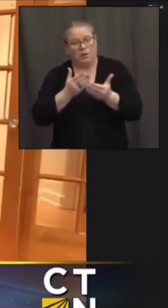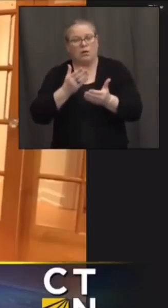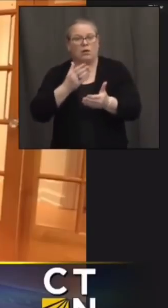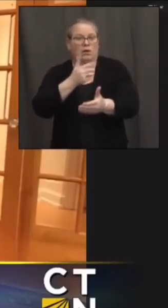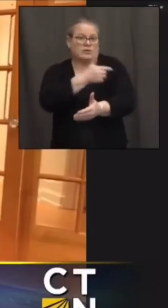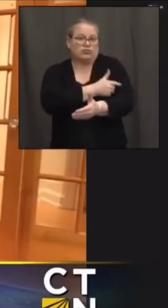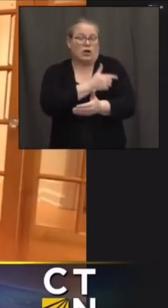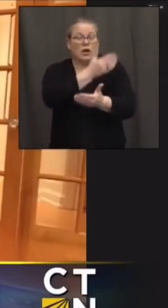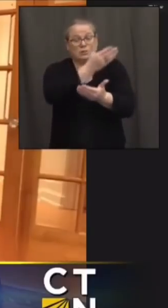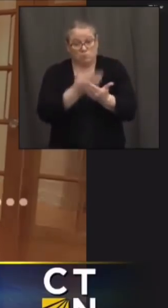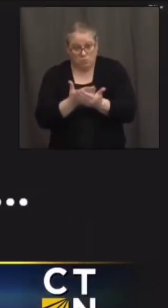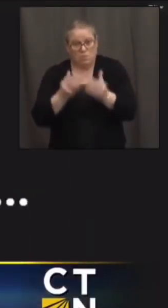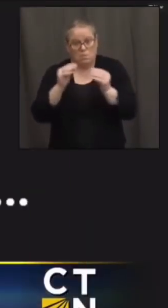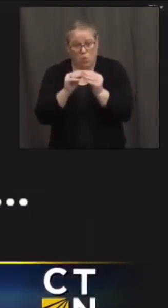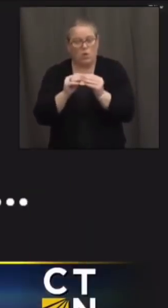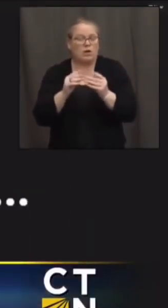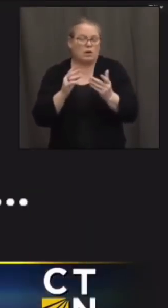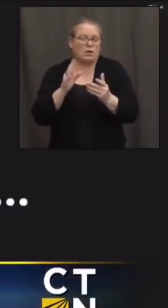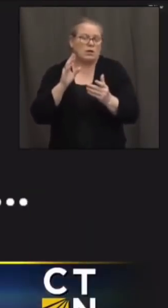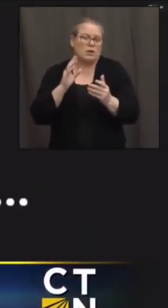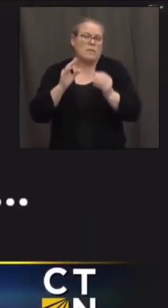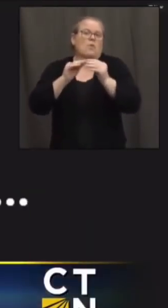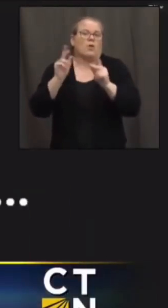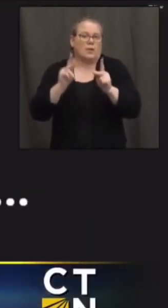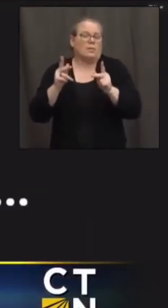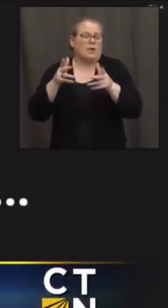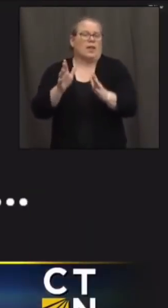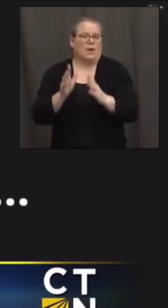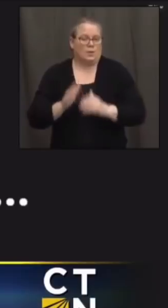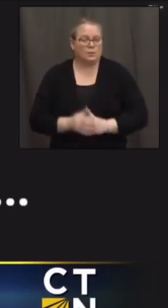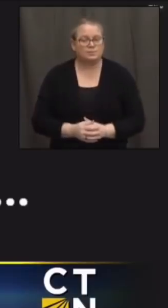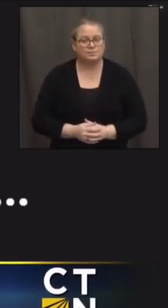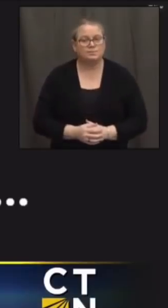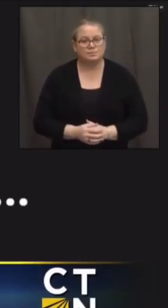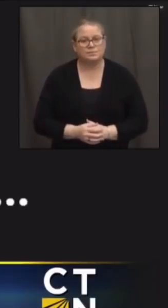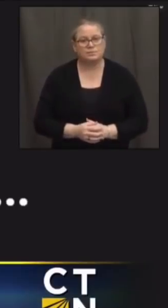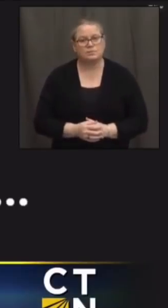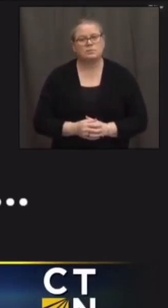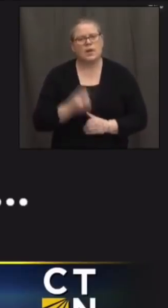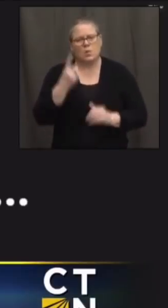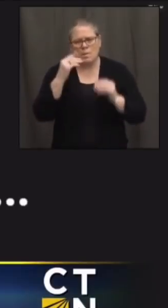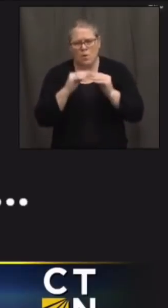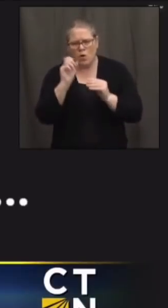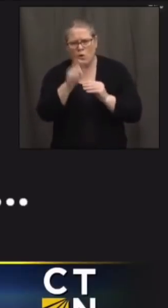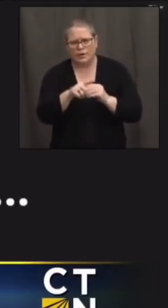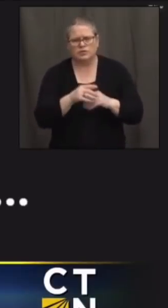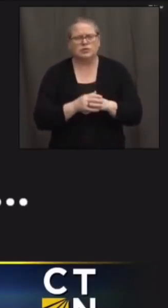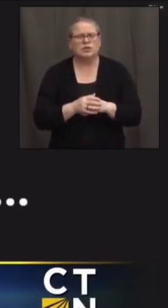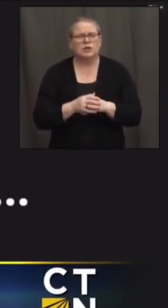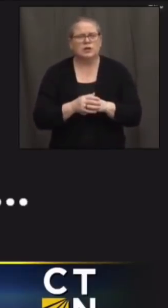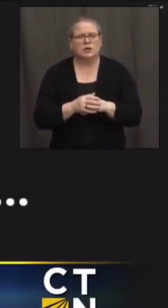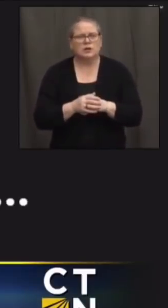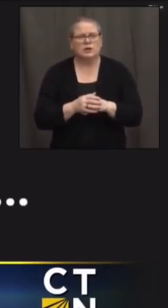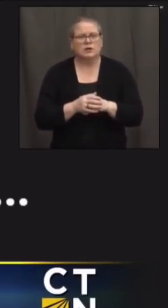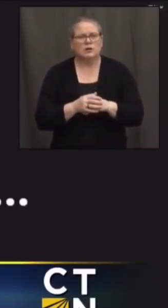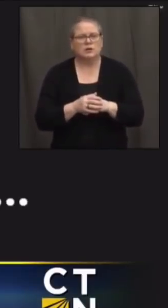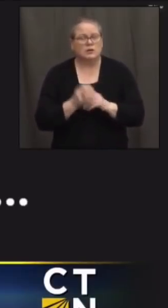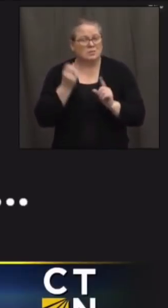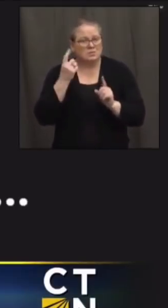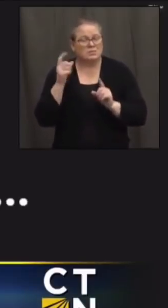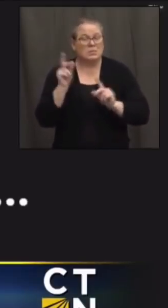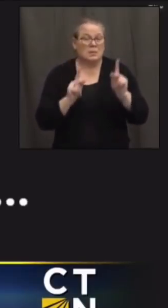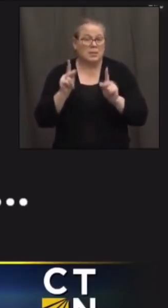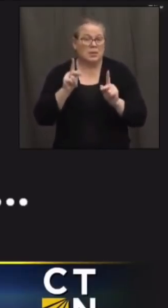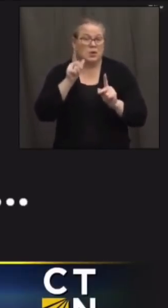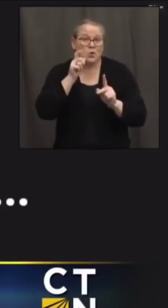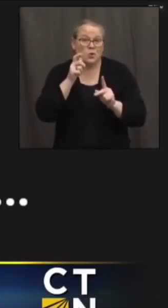thank you and then one more uh for people who are uh maybe don't have a home to go to